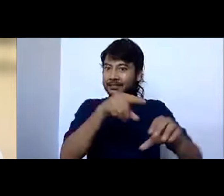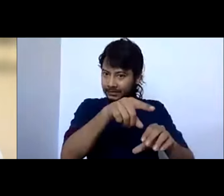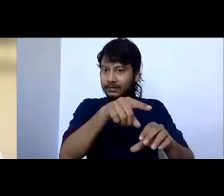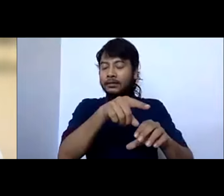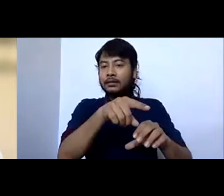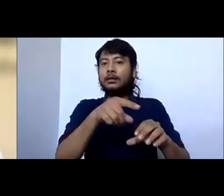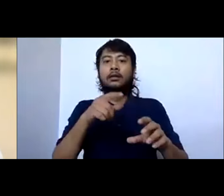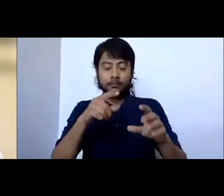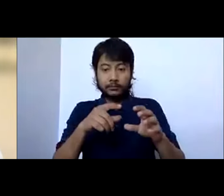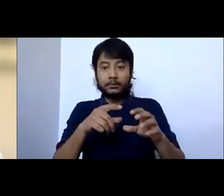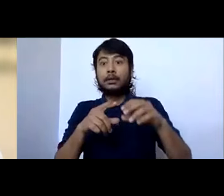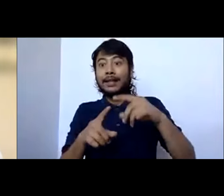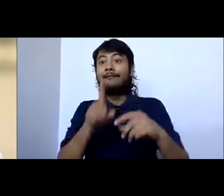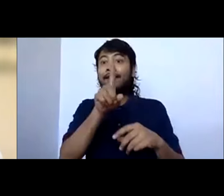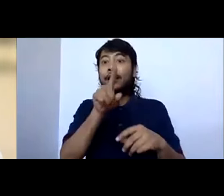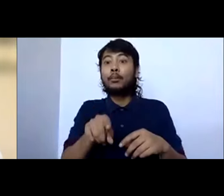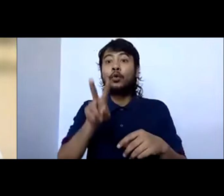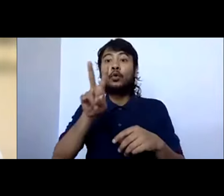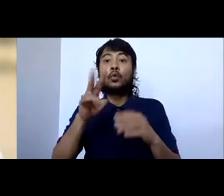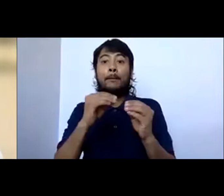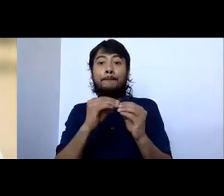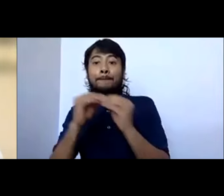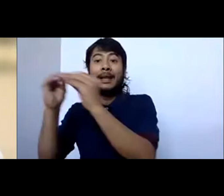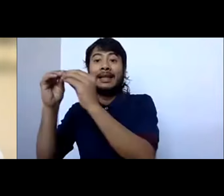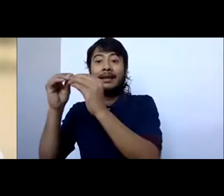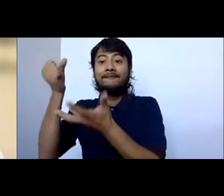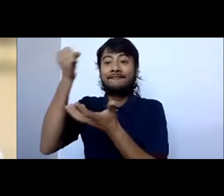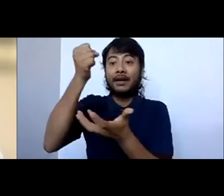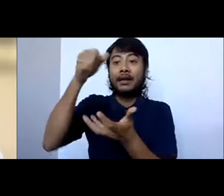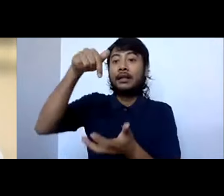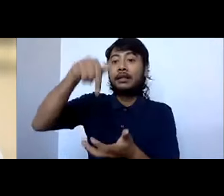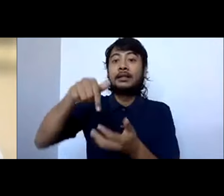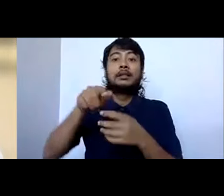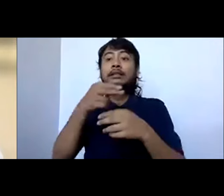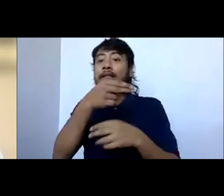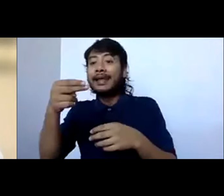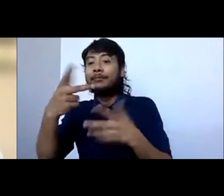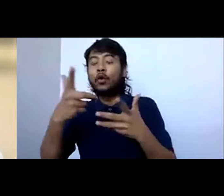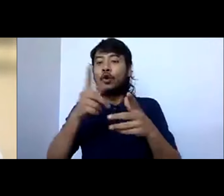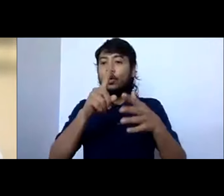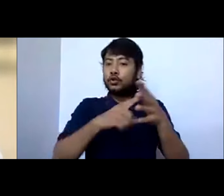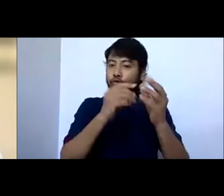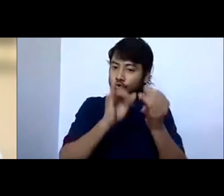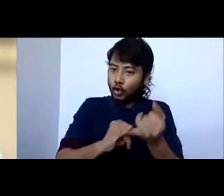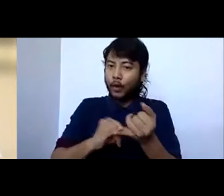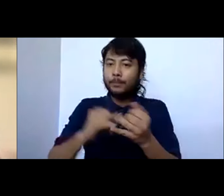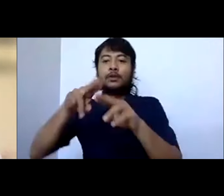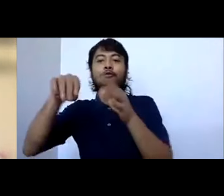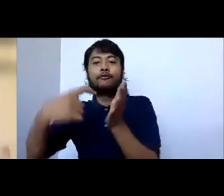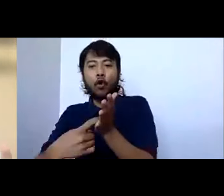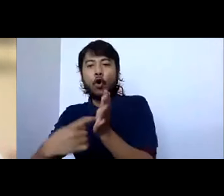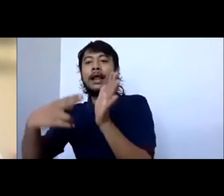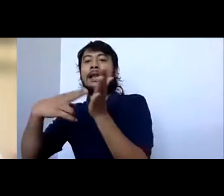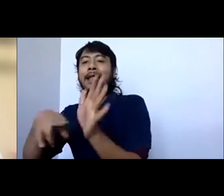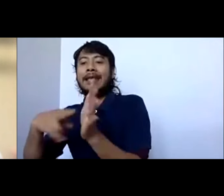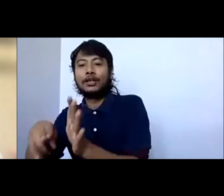a 1.2 billion fund called Jobs for Nature. And this is basically around, you know, sinking carbon costs and basically just